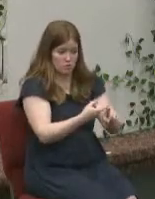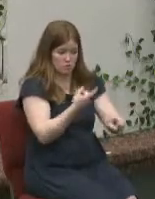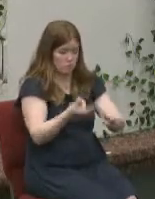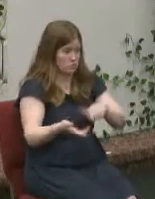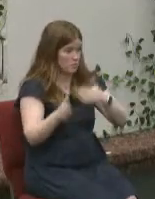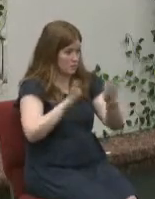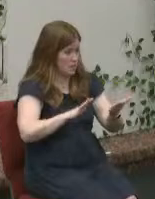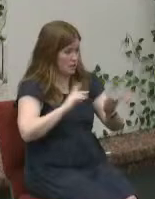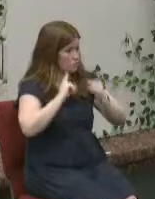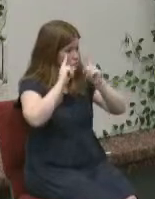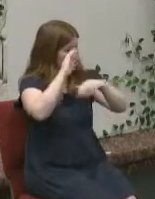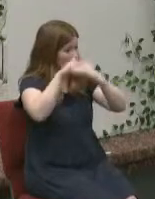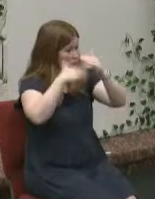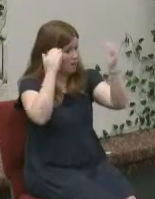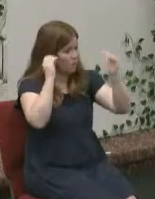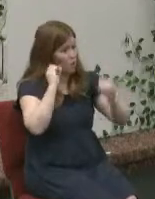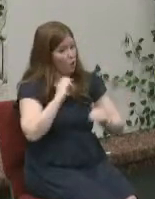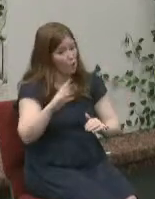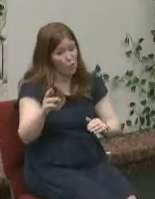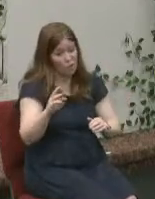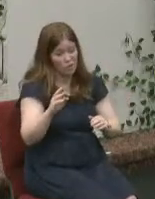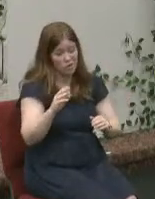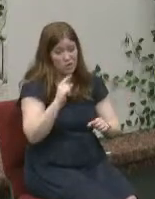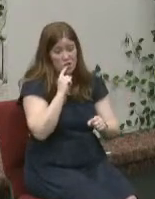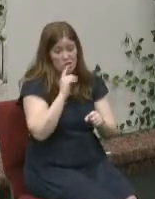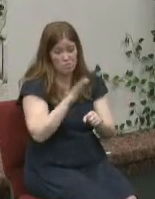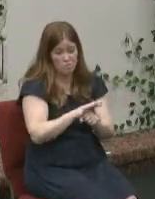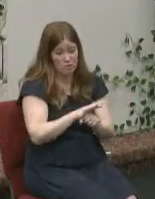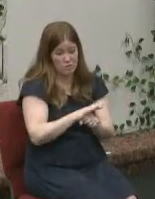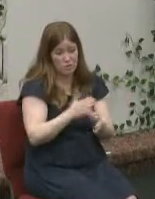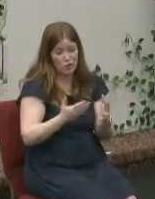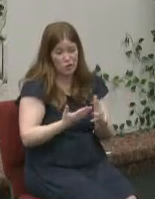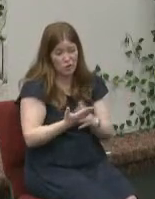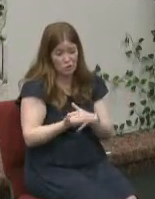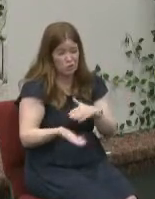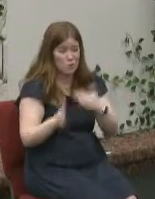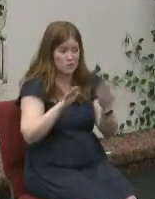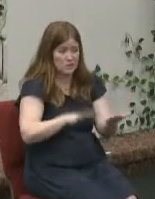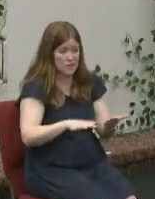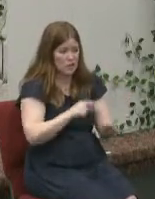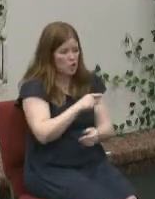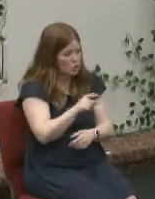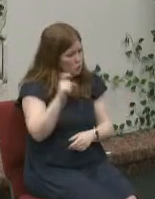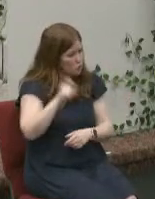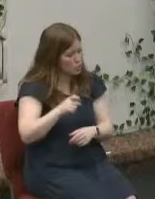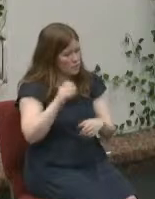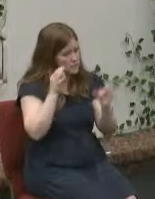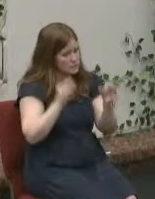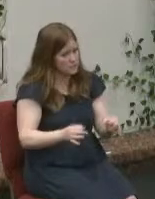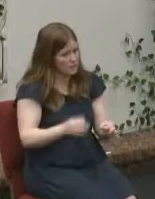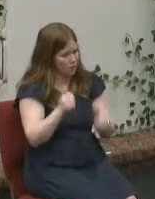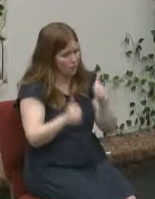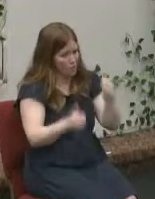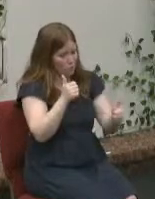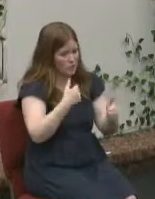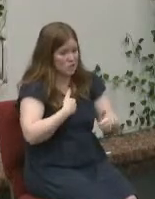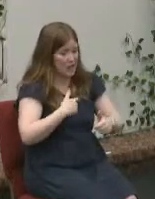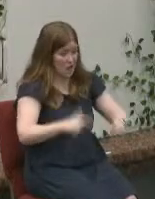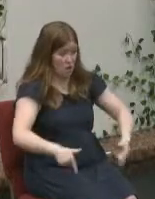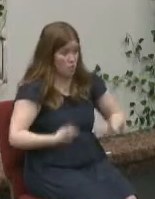or the security through death you have to decide which one you will live your life upon